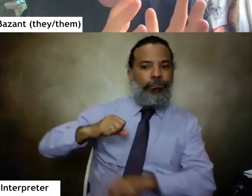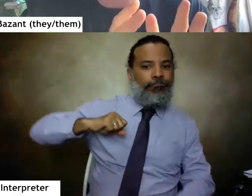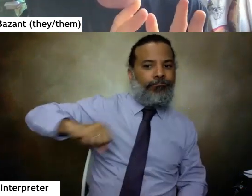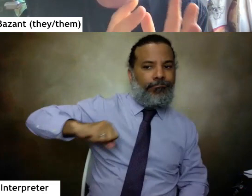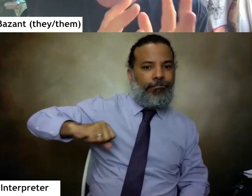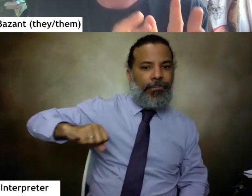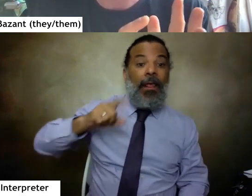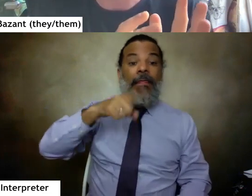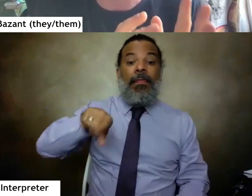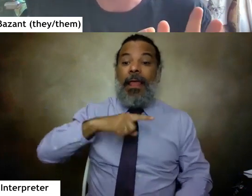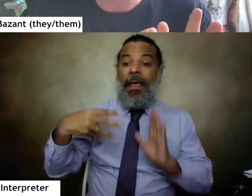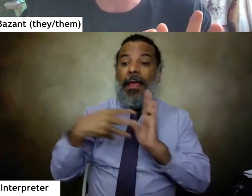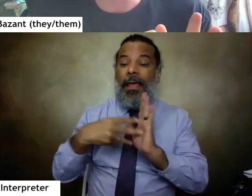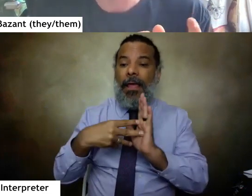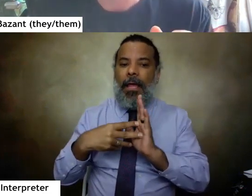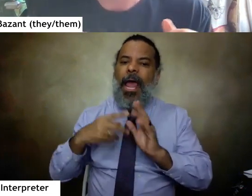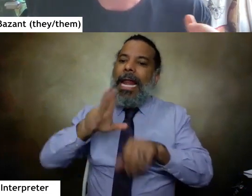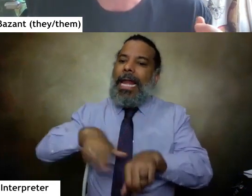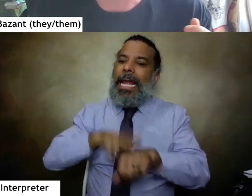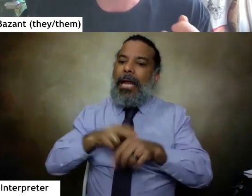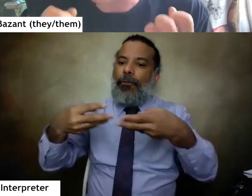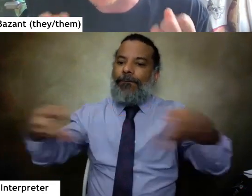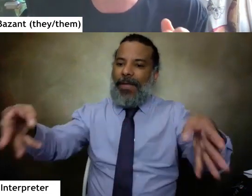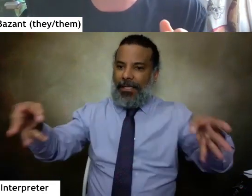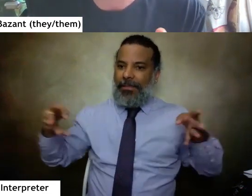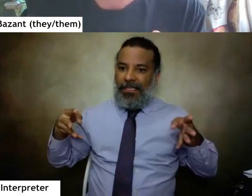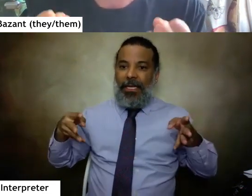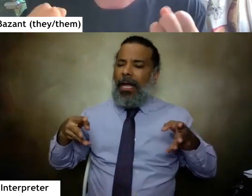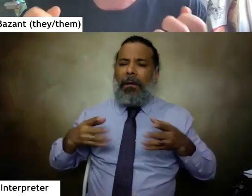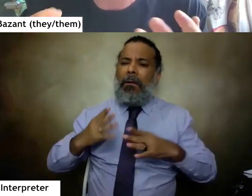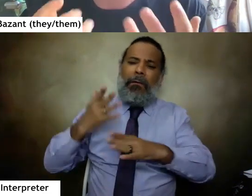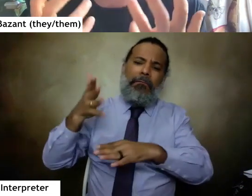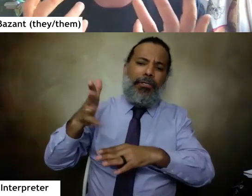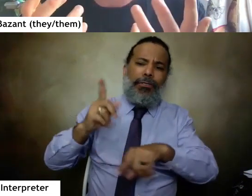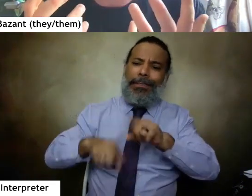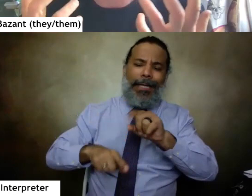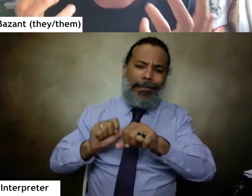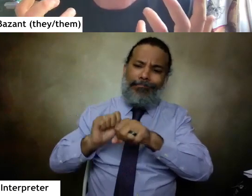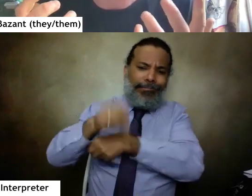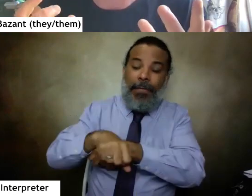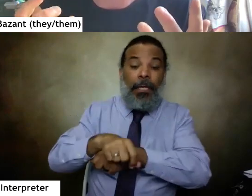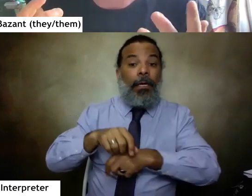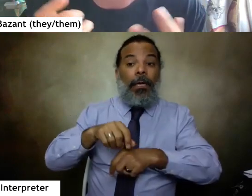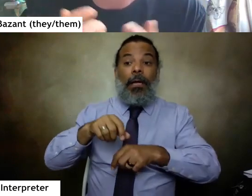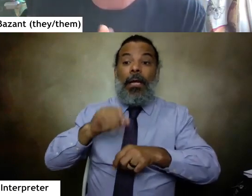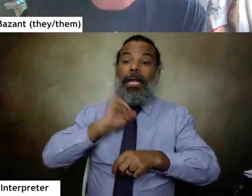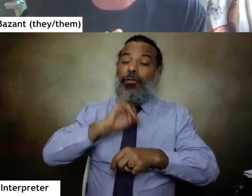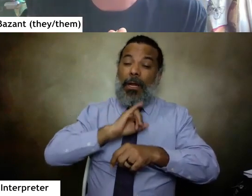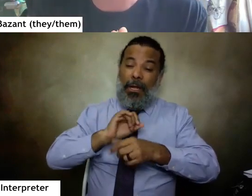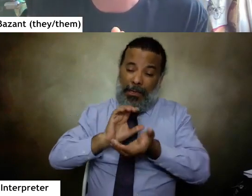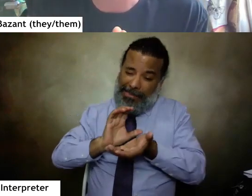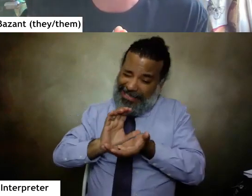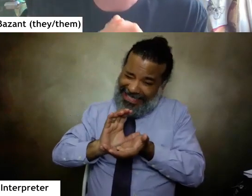saber are used as natural fences, and they're unstoppable. They grow up again where Israeli bulldozers have